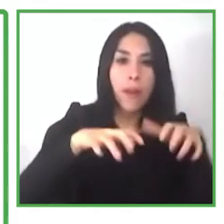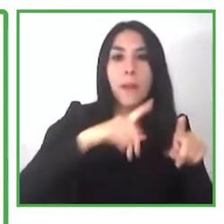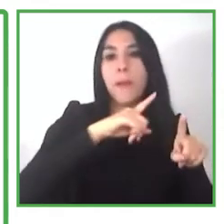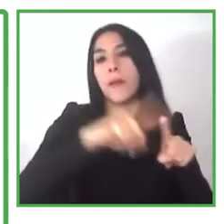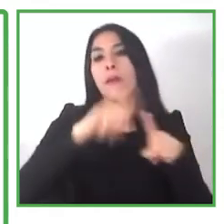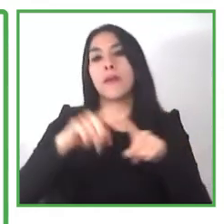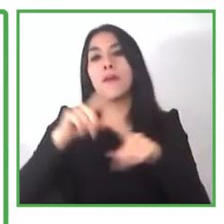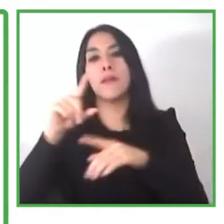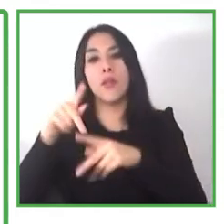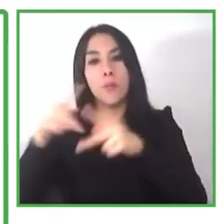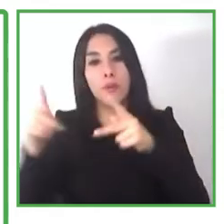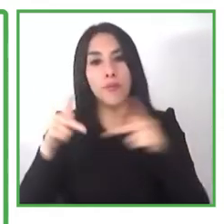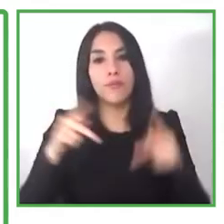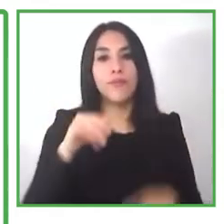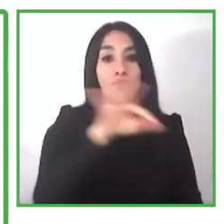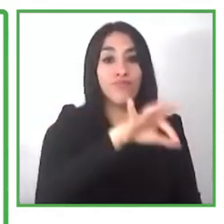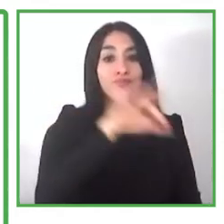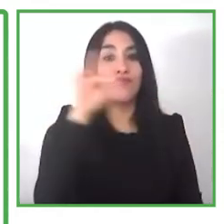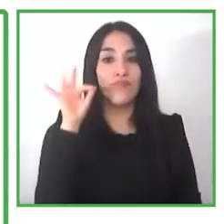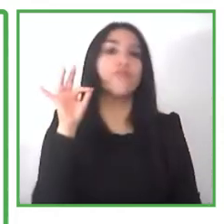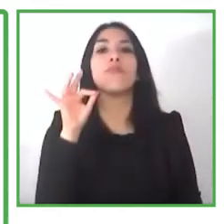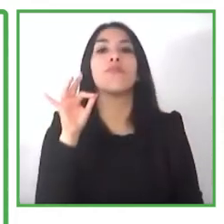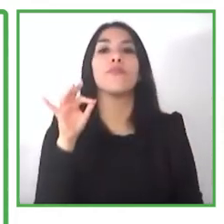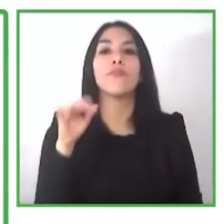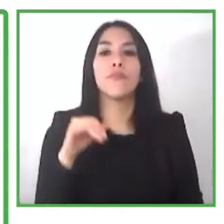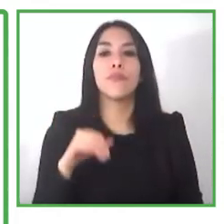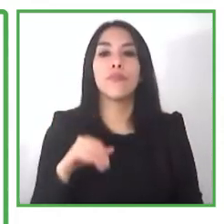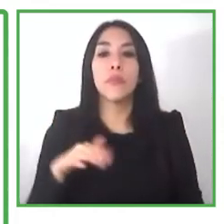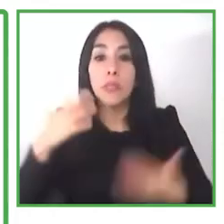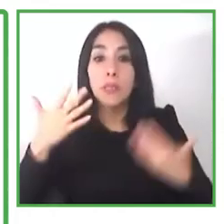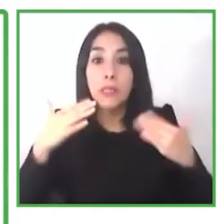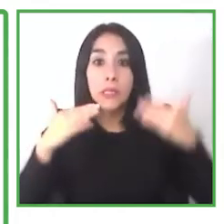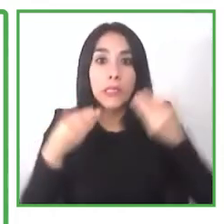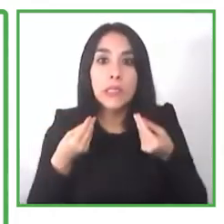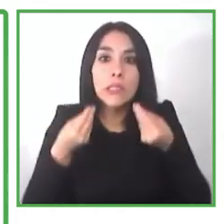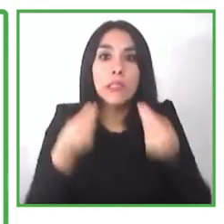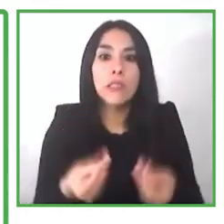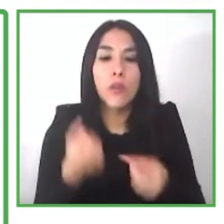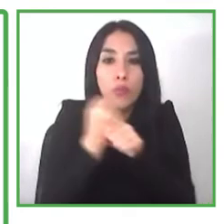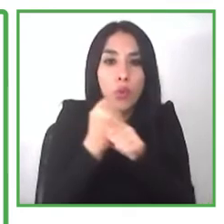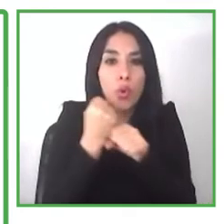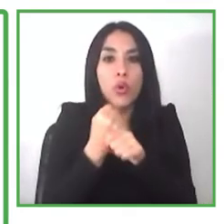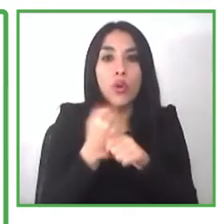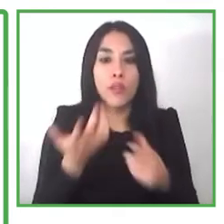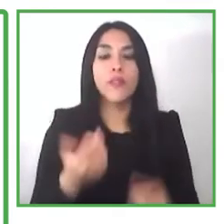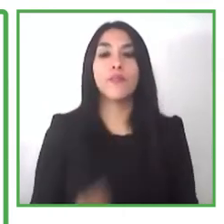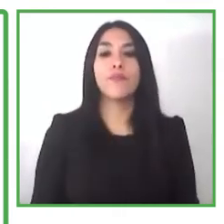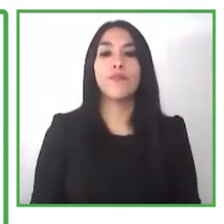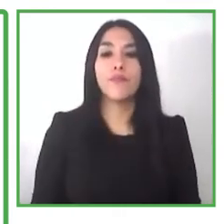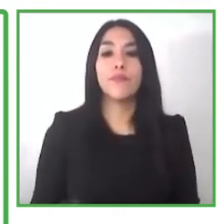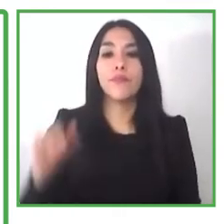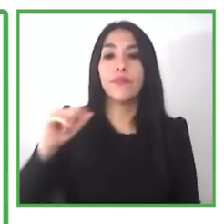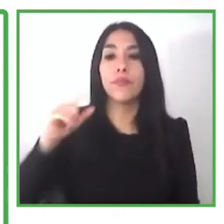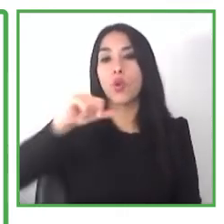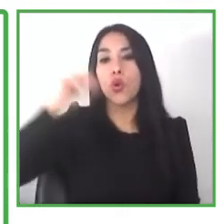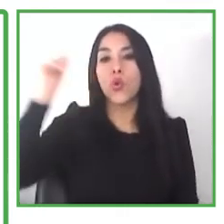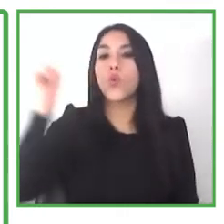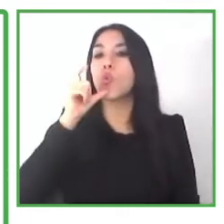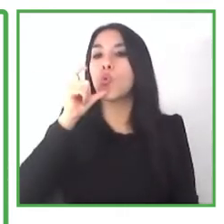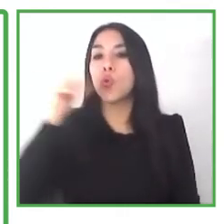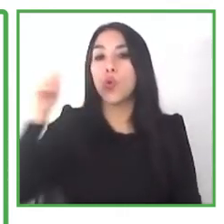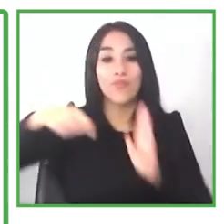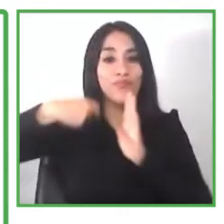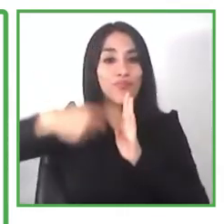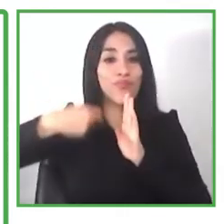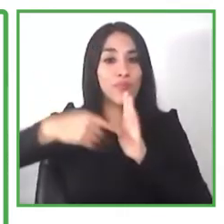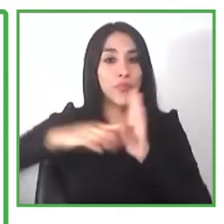have our own unique gap skills development program that is where we get money from sponsors who tell us that we have to allocate the money to